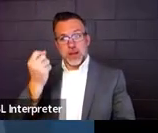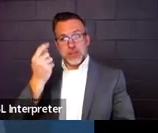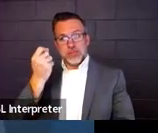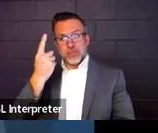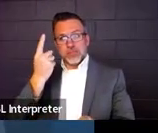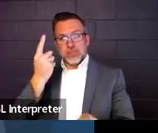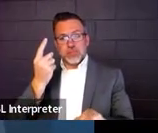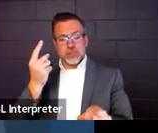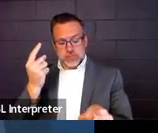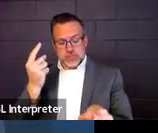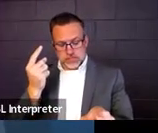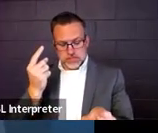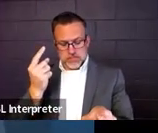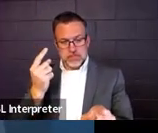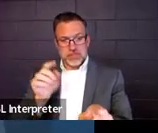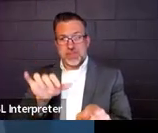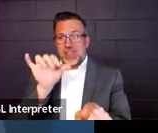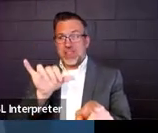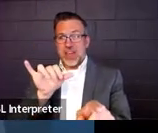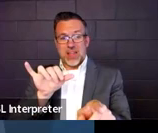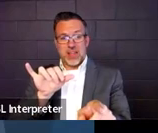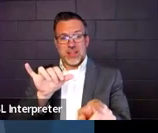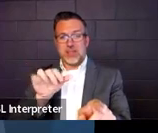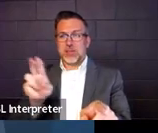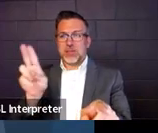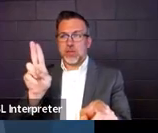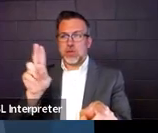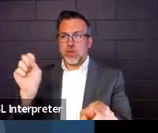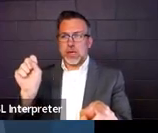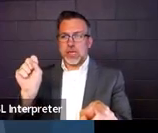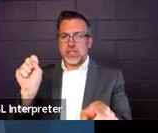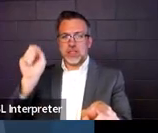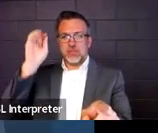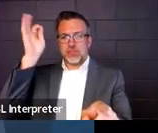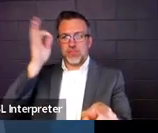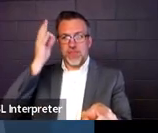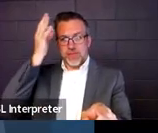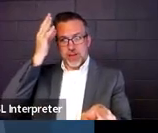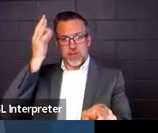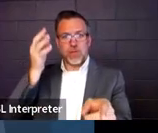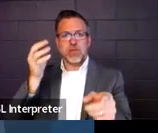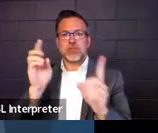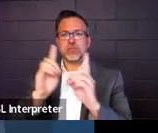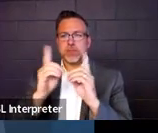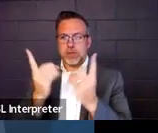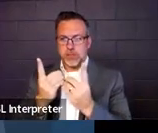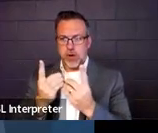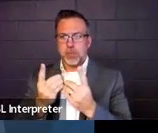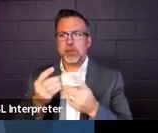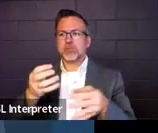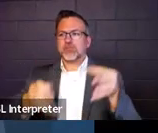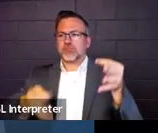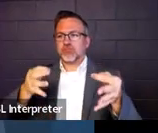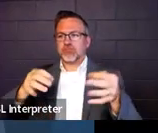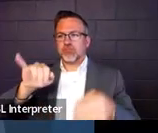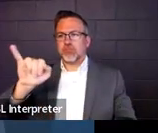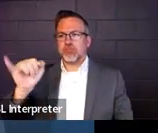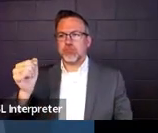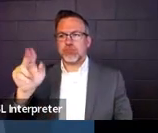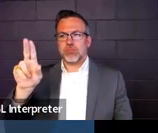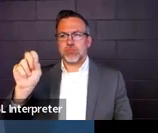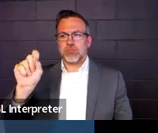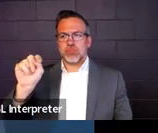the U.S. Federal Department of Justice got involved because there was a